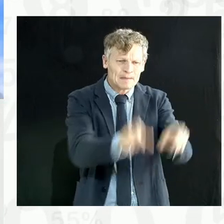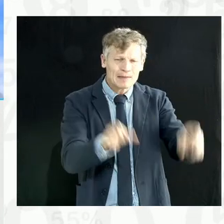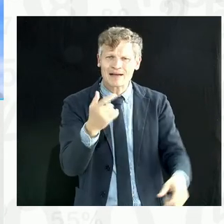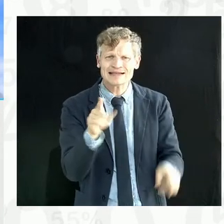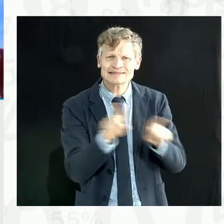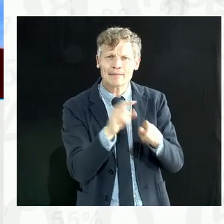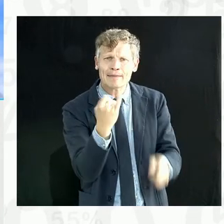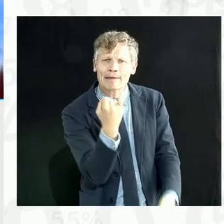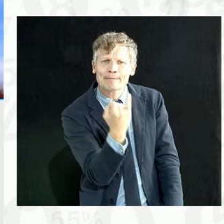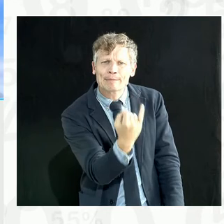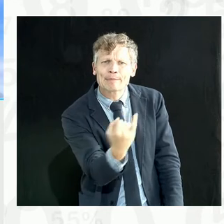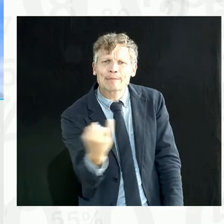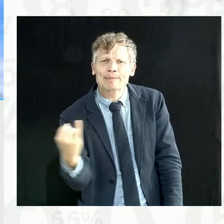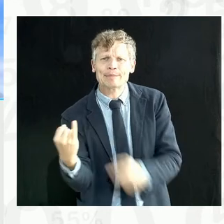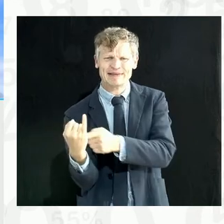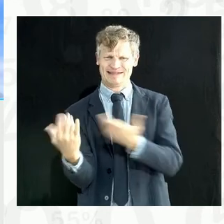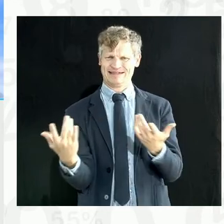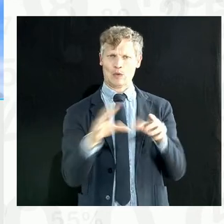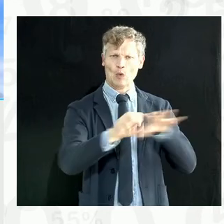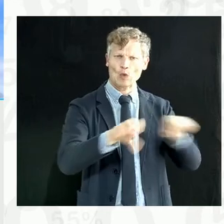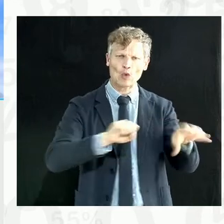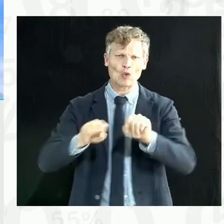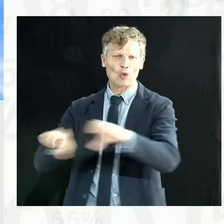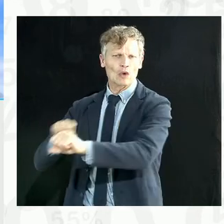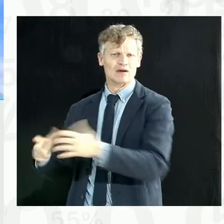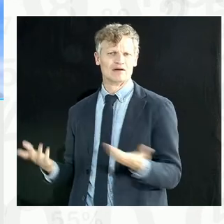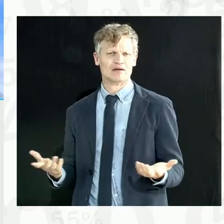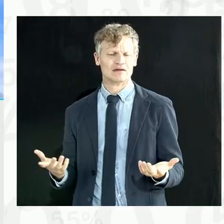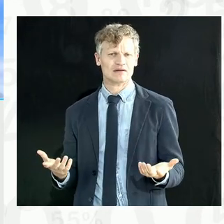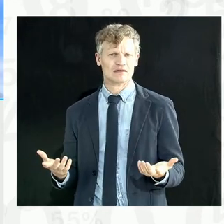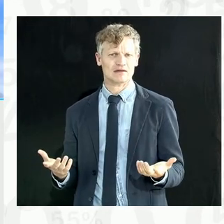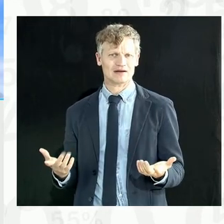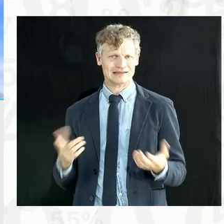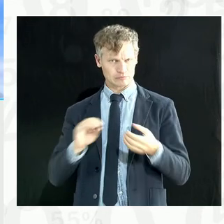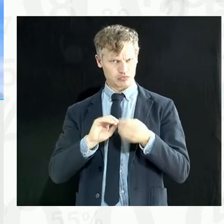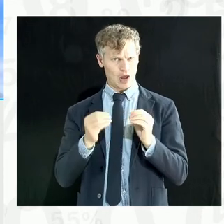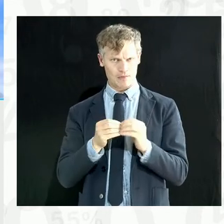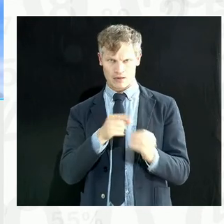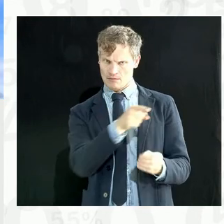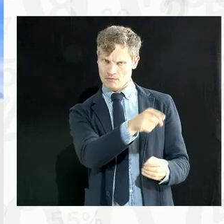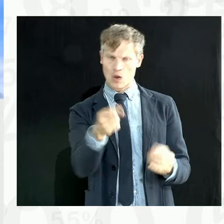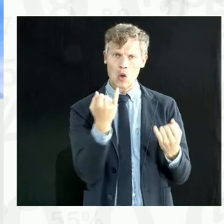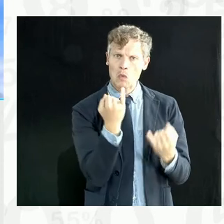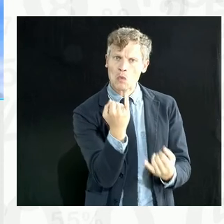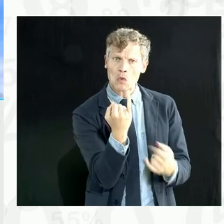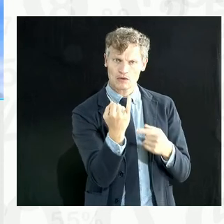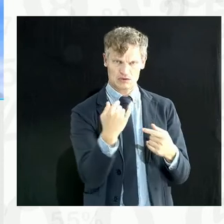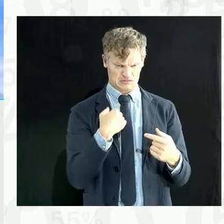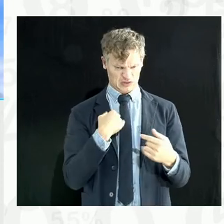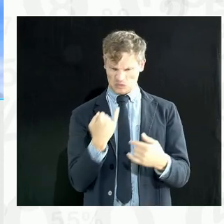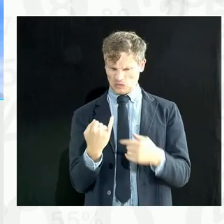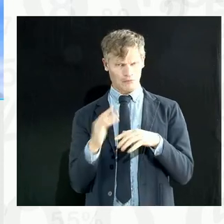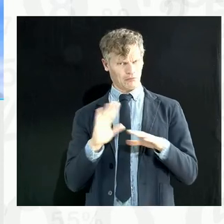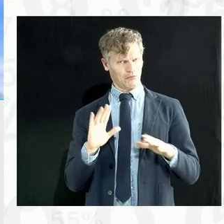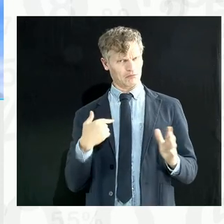going to be problems with how the individual is being sacrificed for other purposes, which